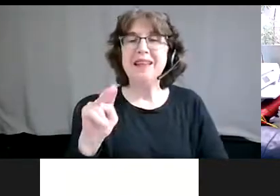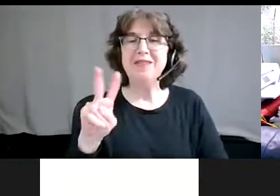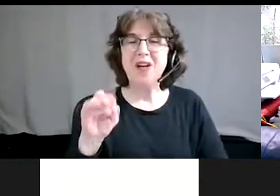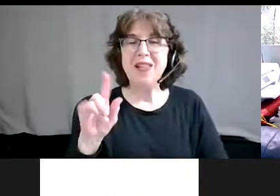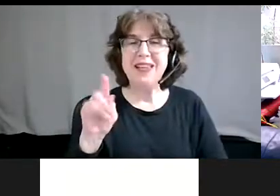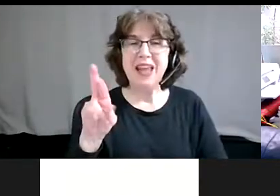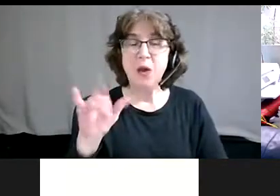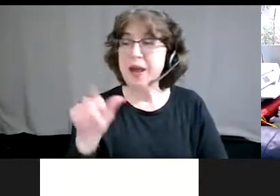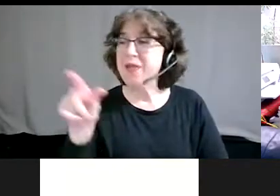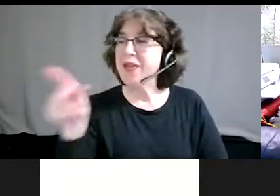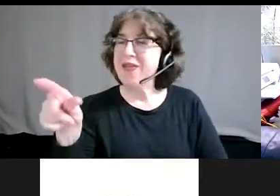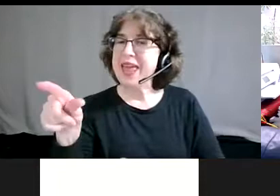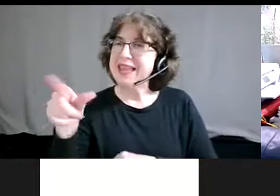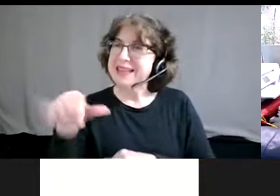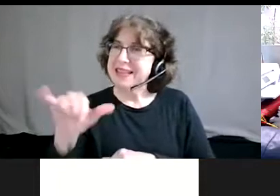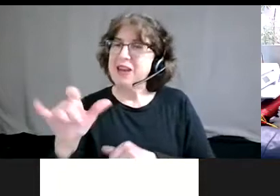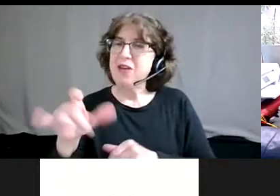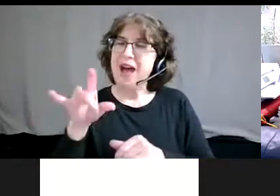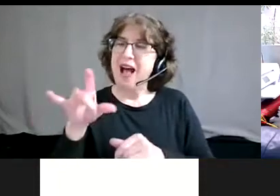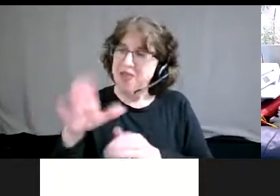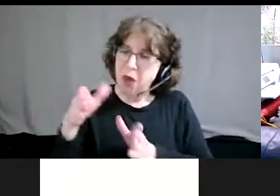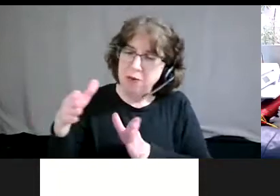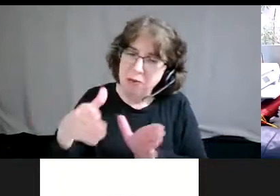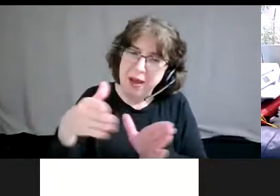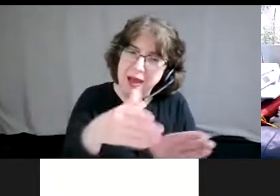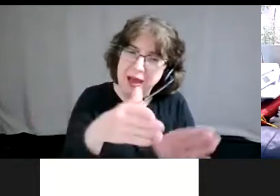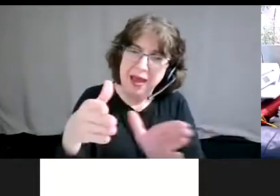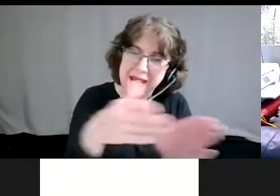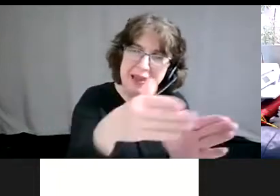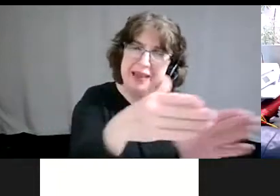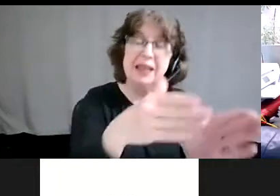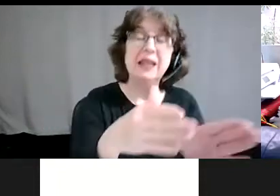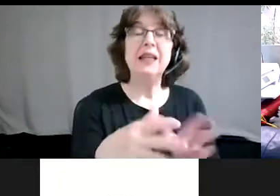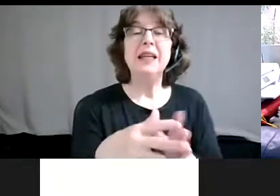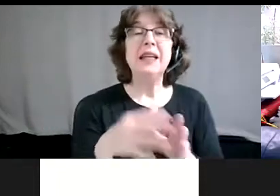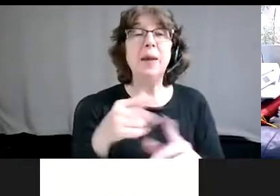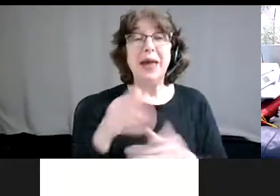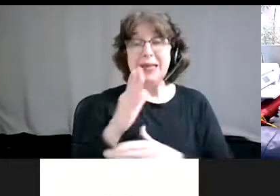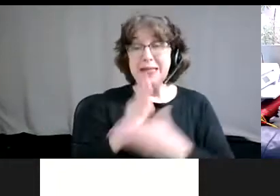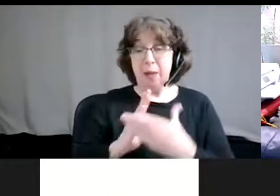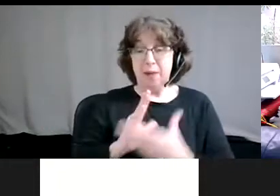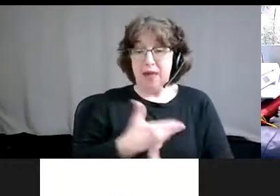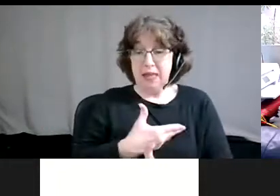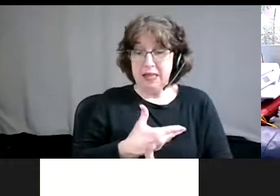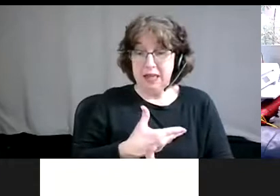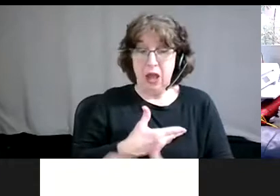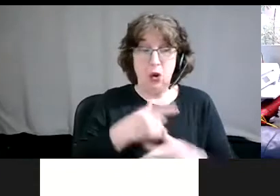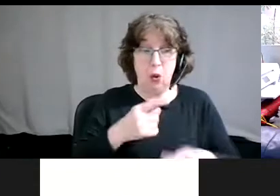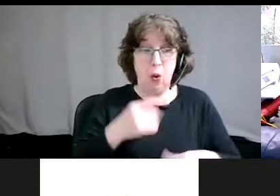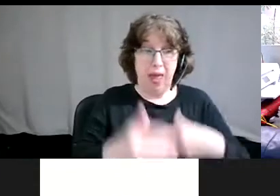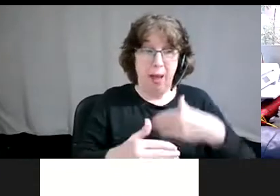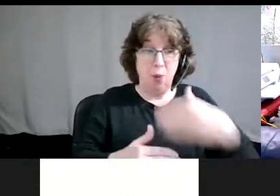that they're looking for. There are some of us, however, that in that process of involuntary